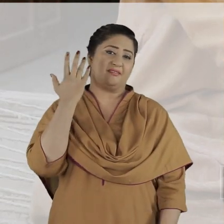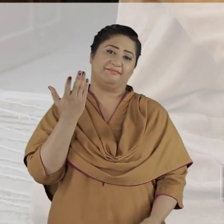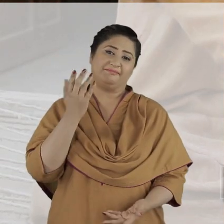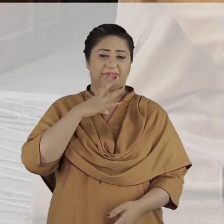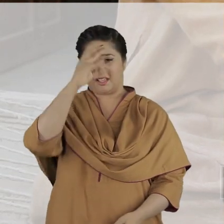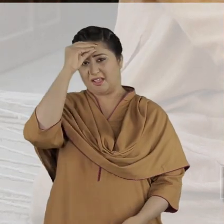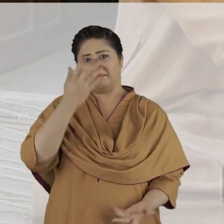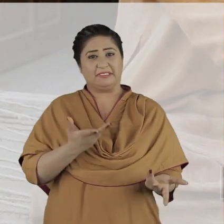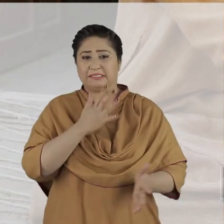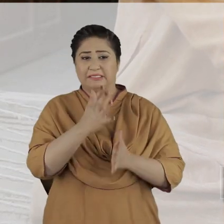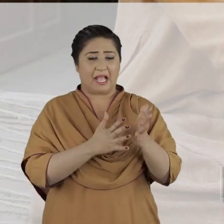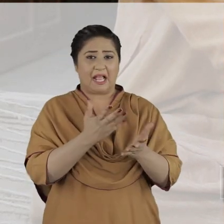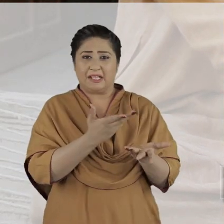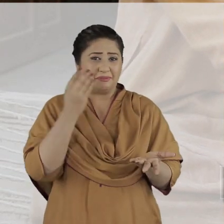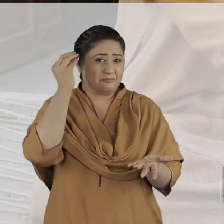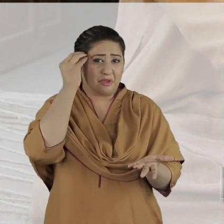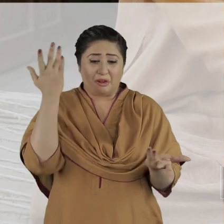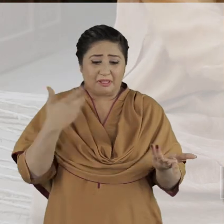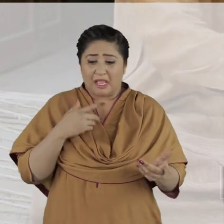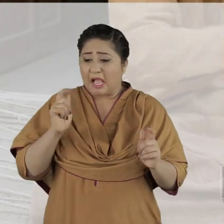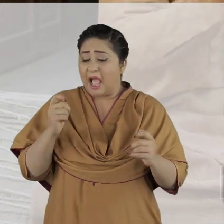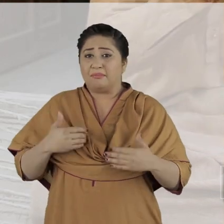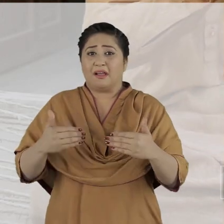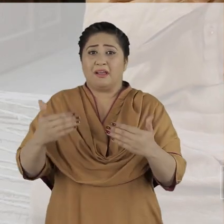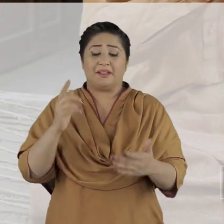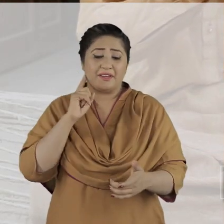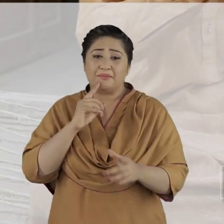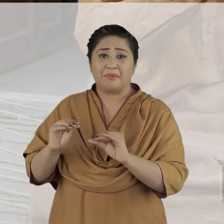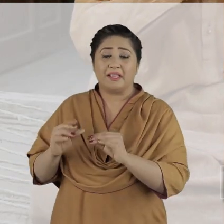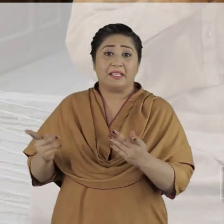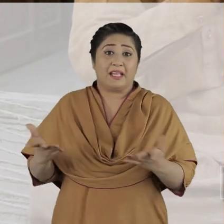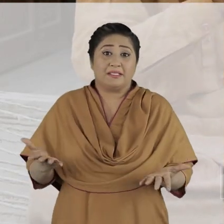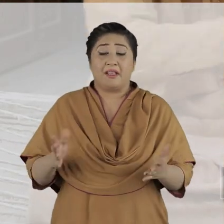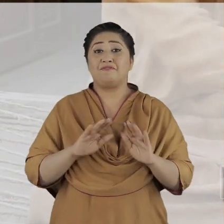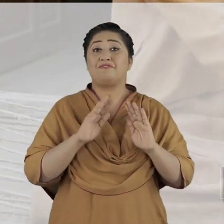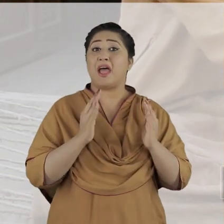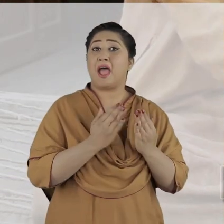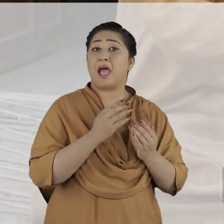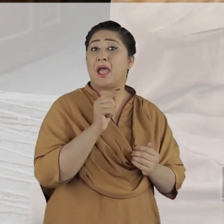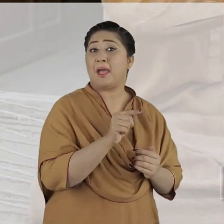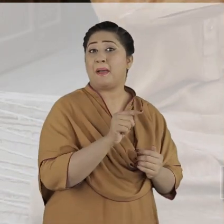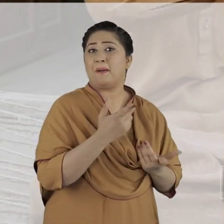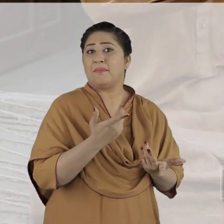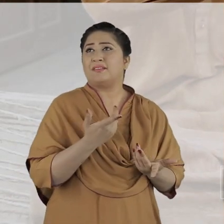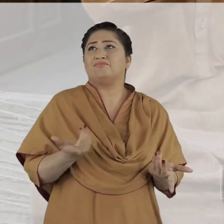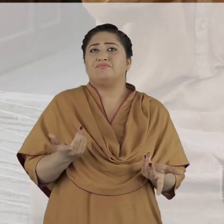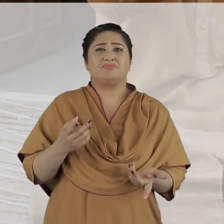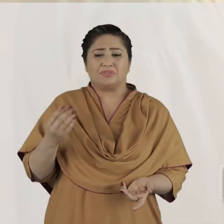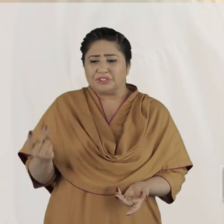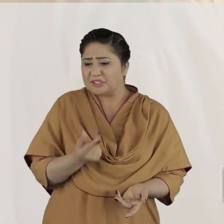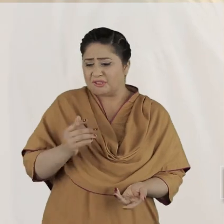hearing parents, the majority of whom are not aware of what to do. Thus, hearing parents and their families